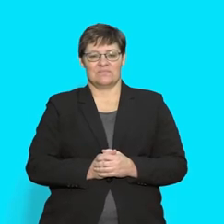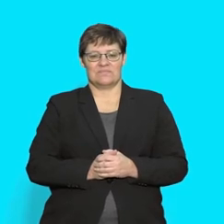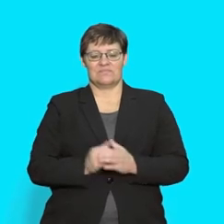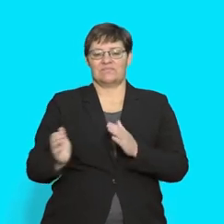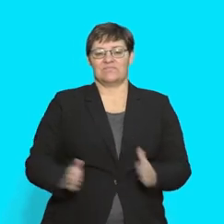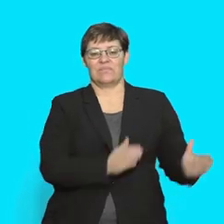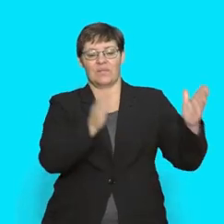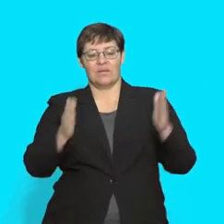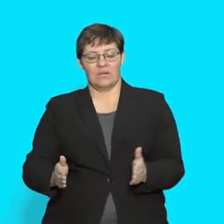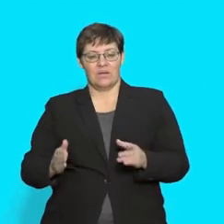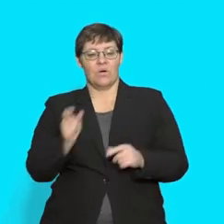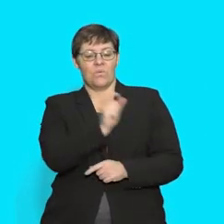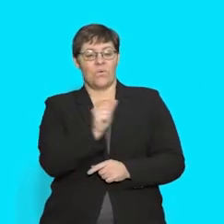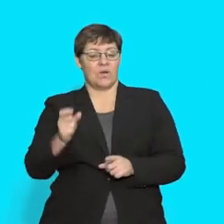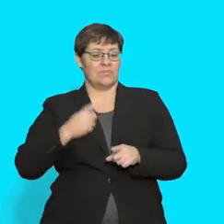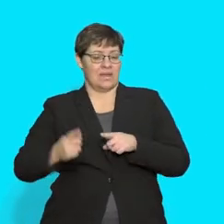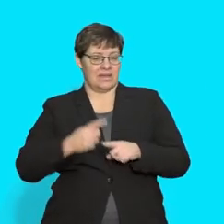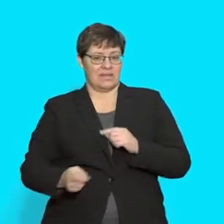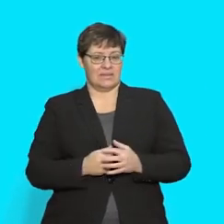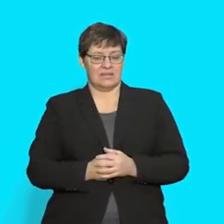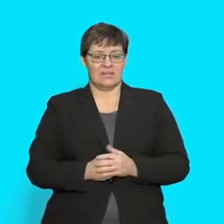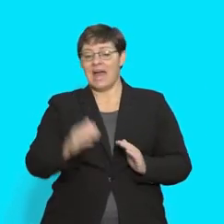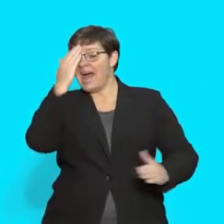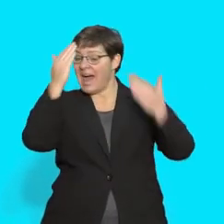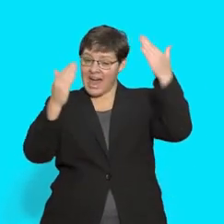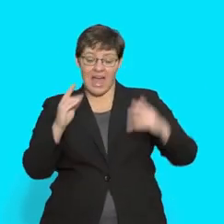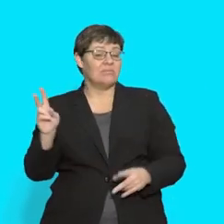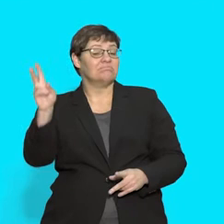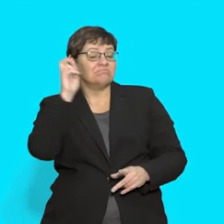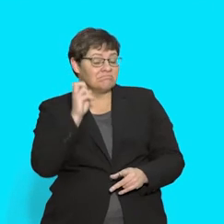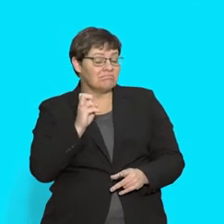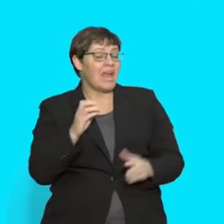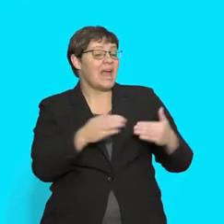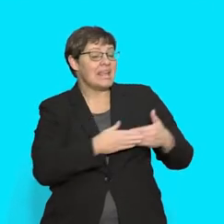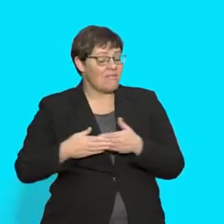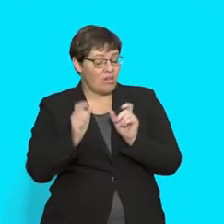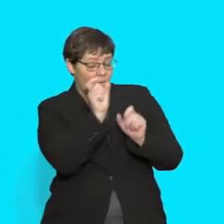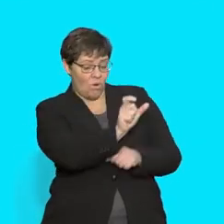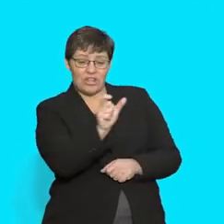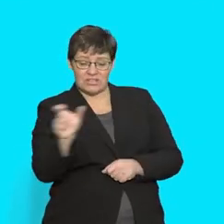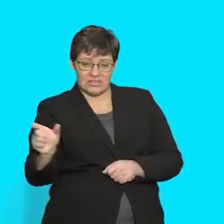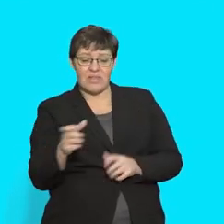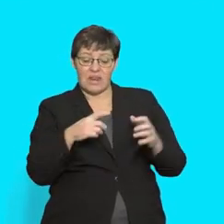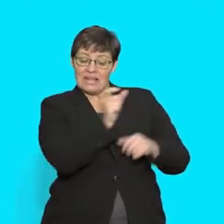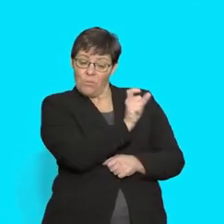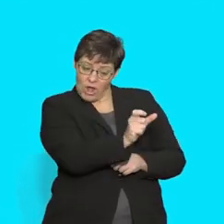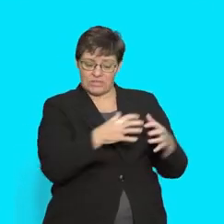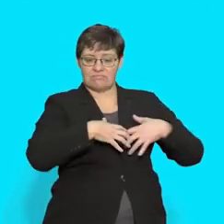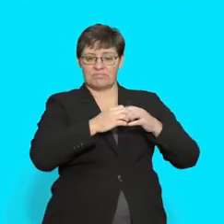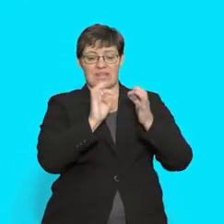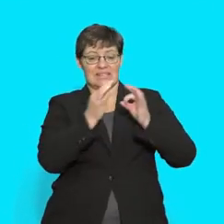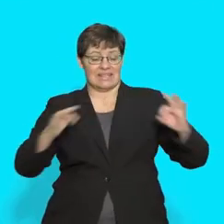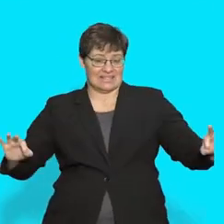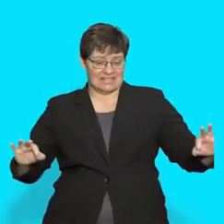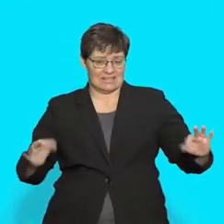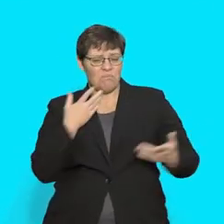Wordplay Hi! Listen carefully to some words and then make a sentence with them. We will do